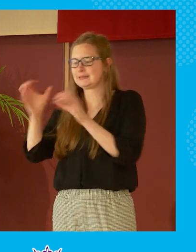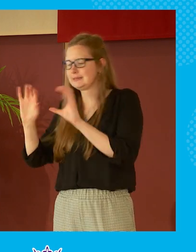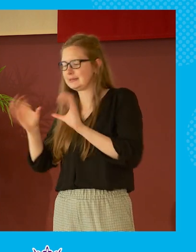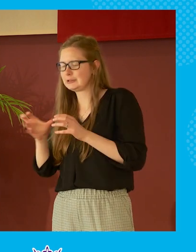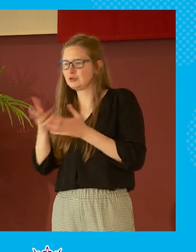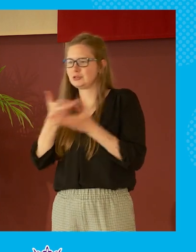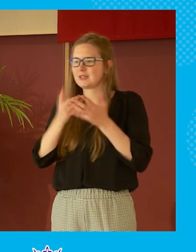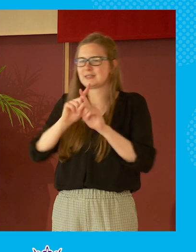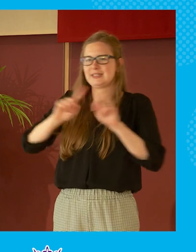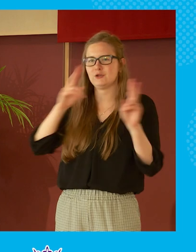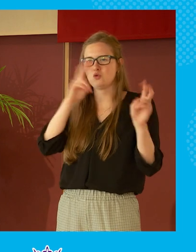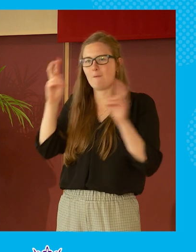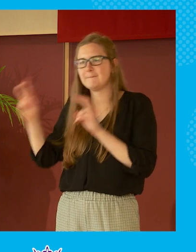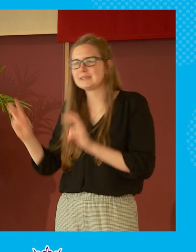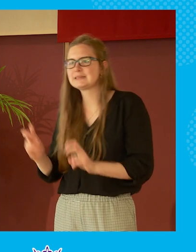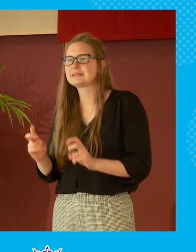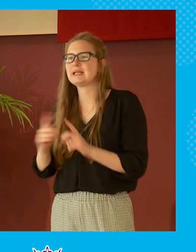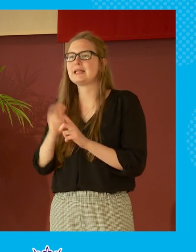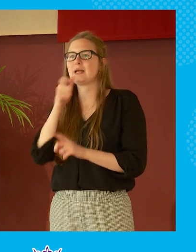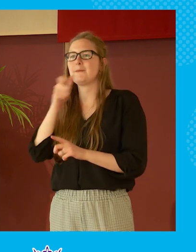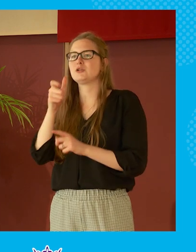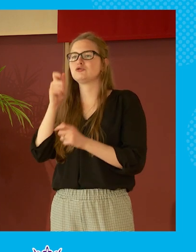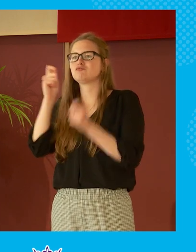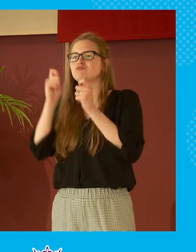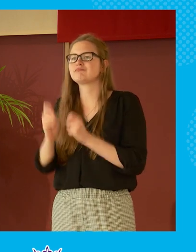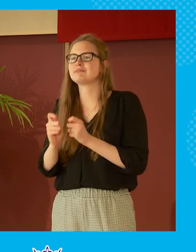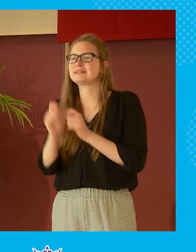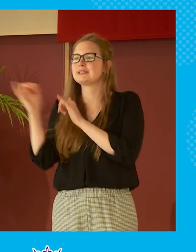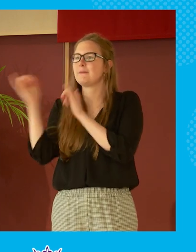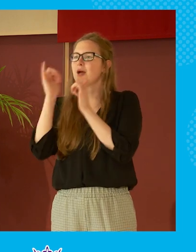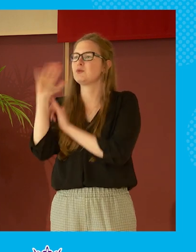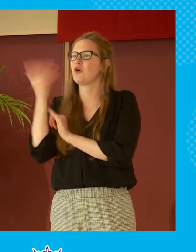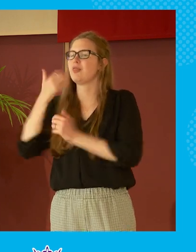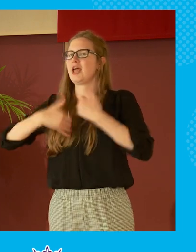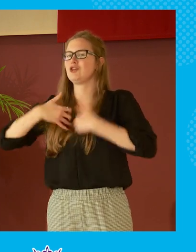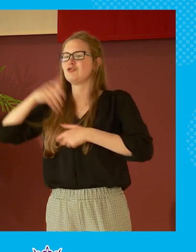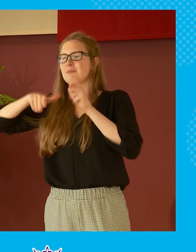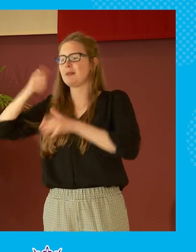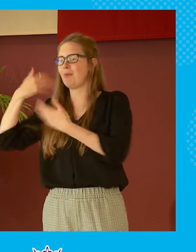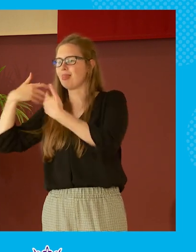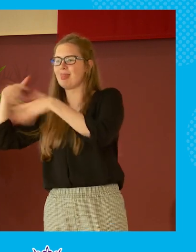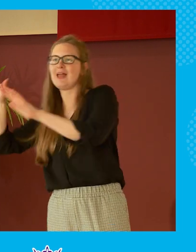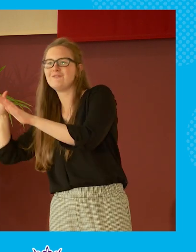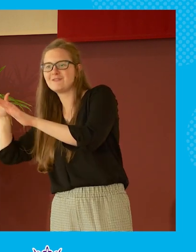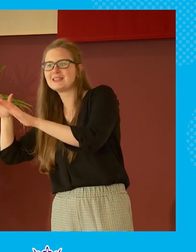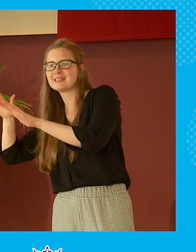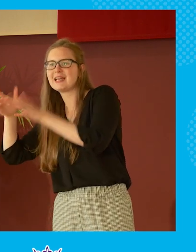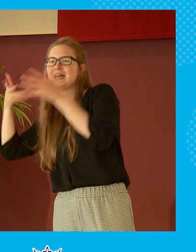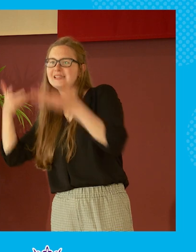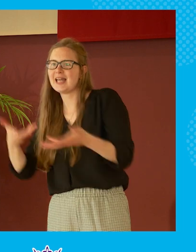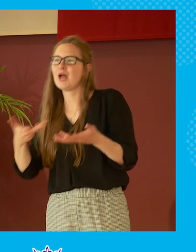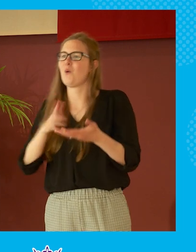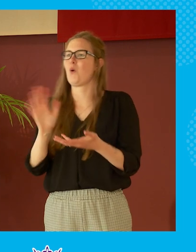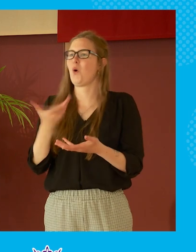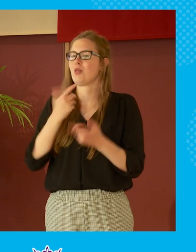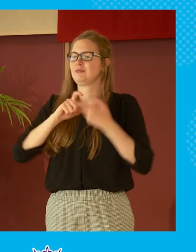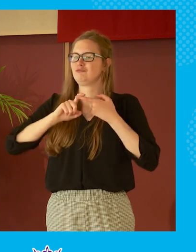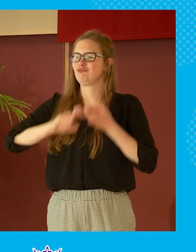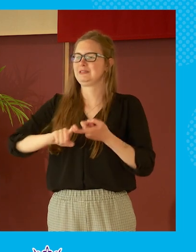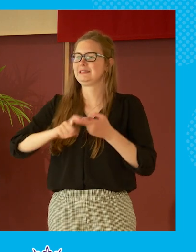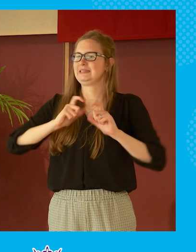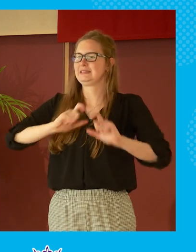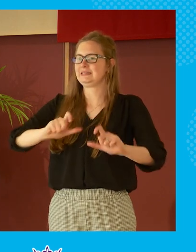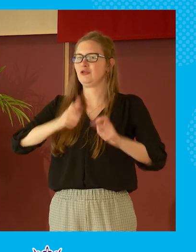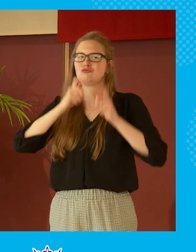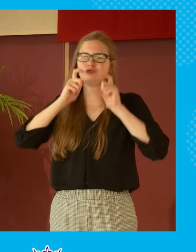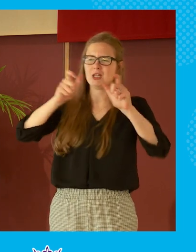and i think somebody uh reworked that to say this is a party where all of the interesting people have left and now the people who are who remain are the people who are